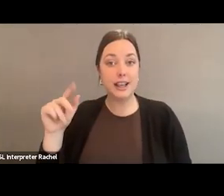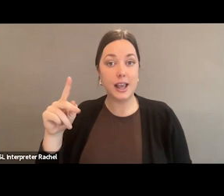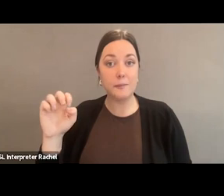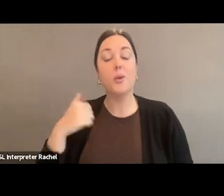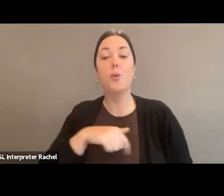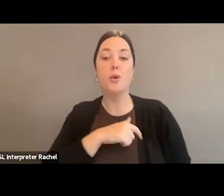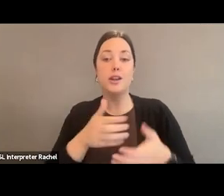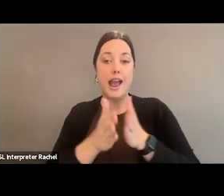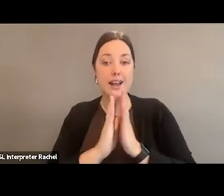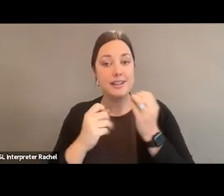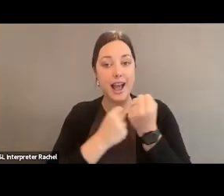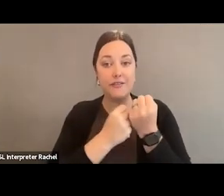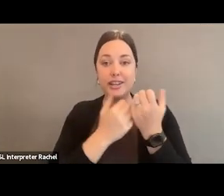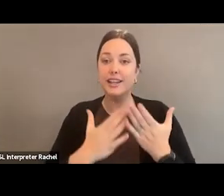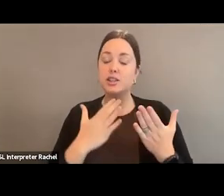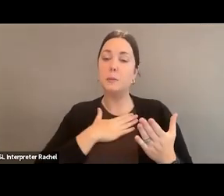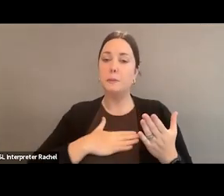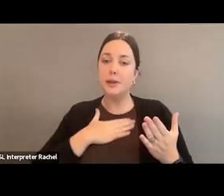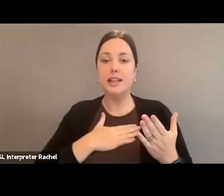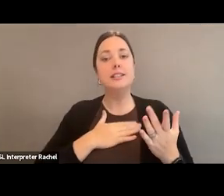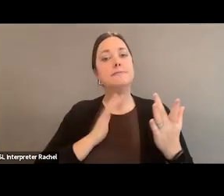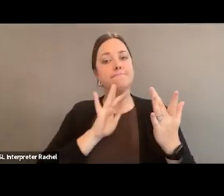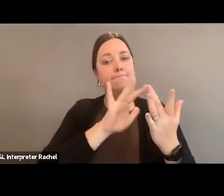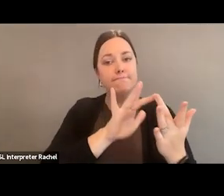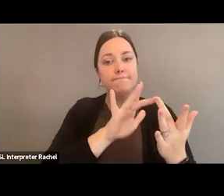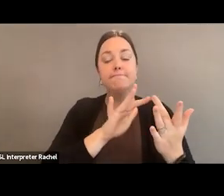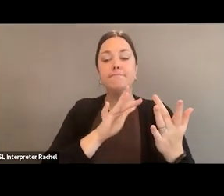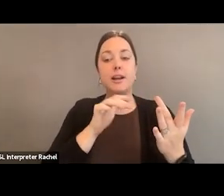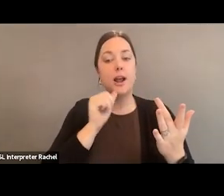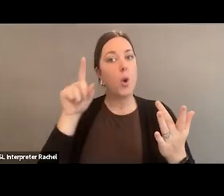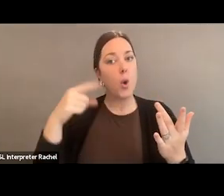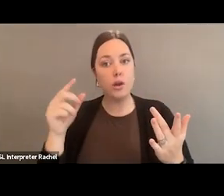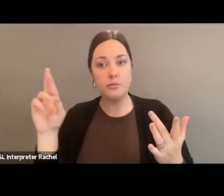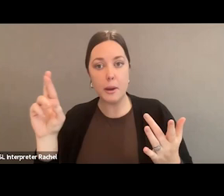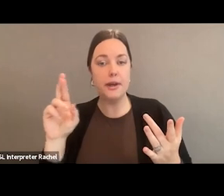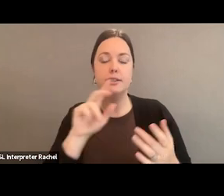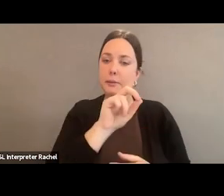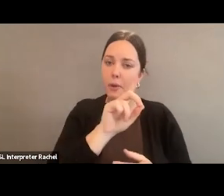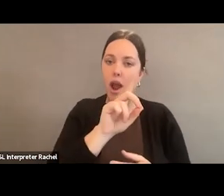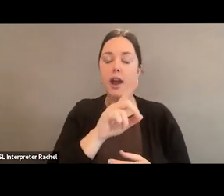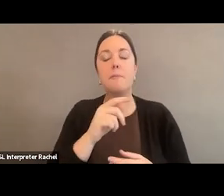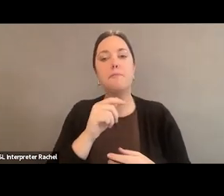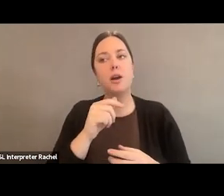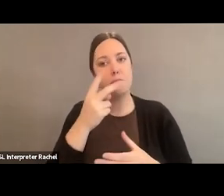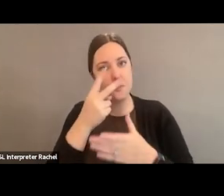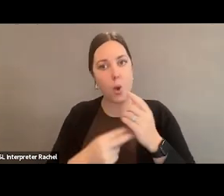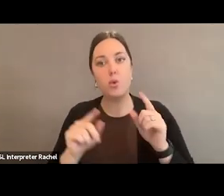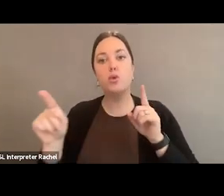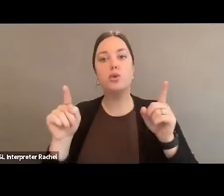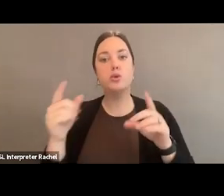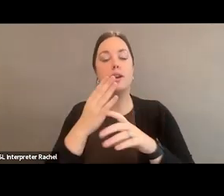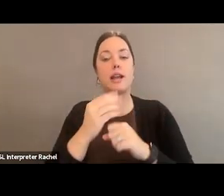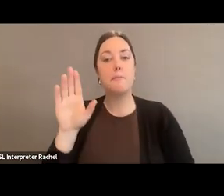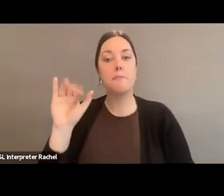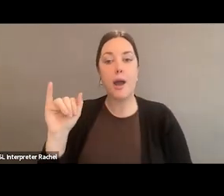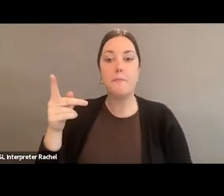you know, reach across the aisle and collaborate with both parties, Republican and Democrat, to get that bipartisan support and move